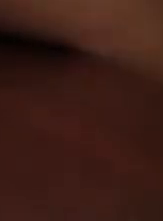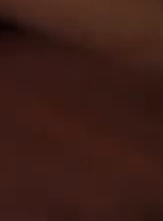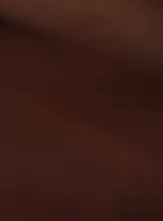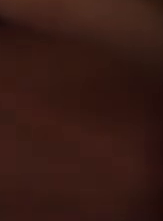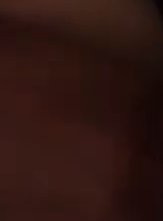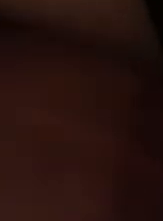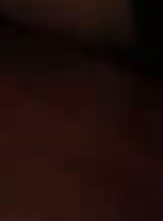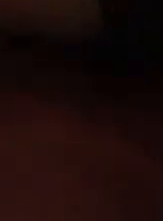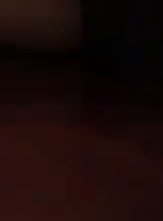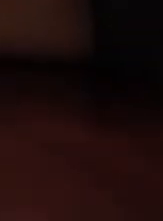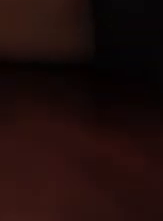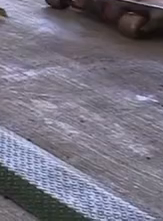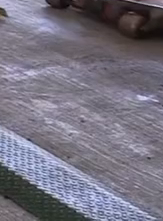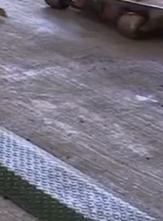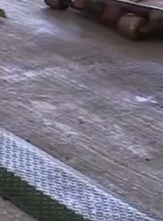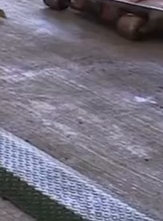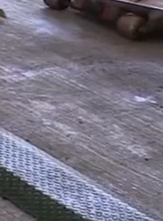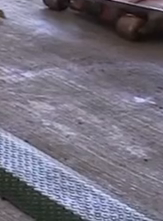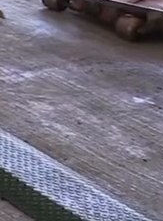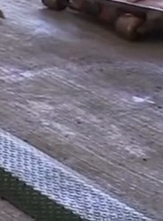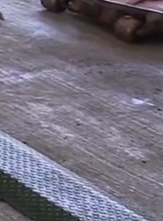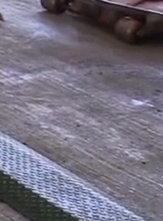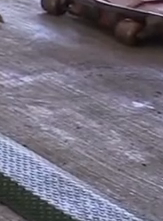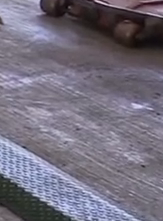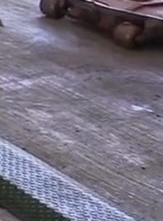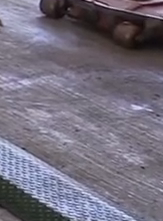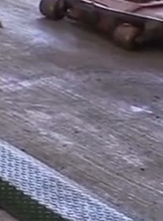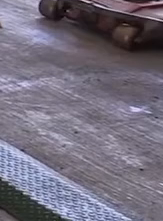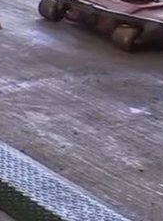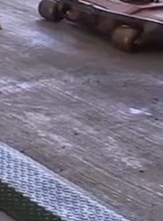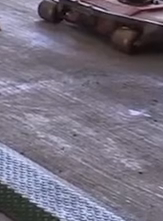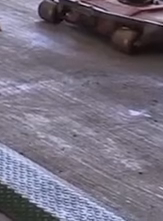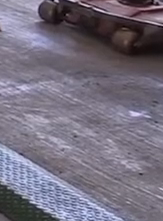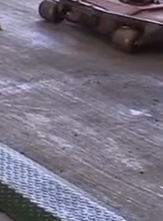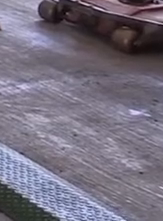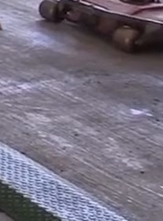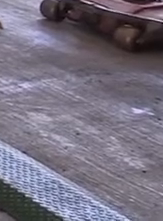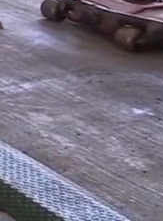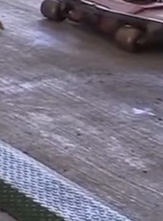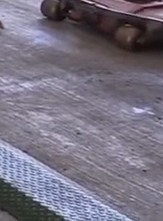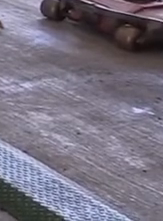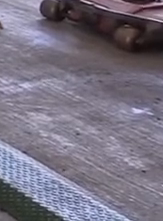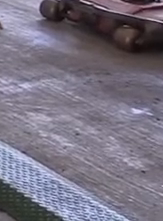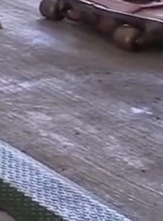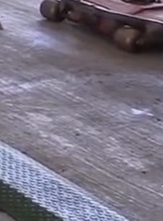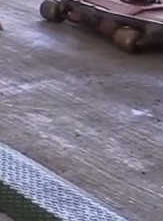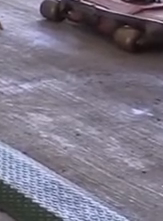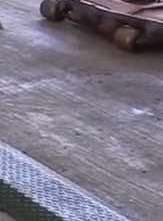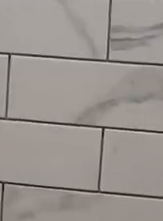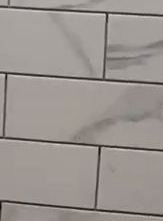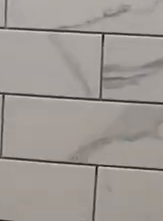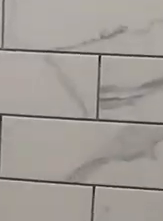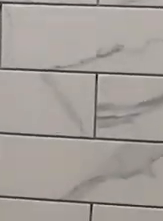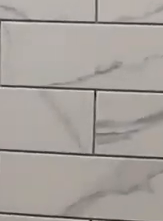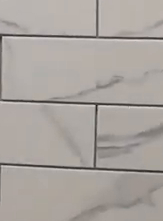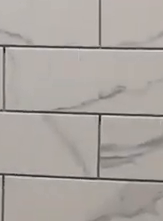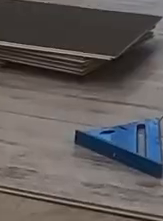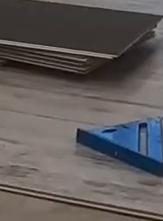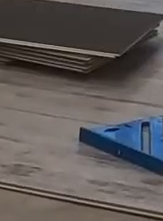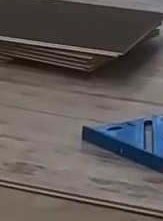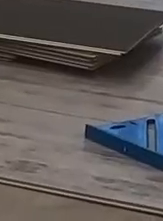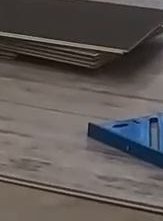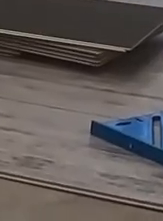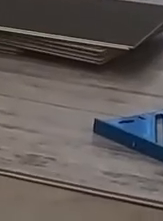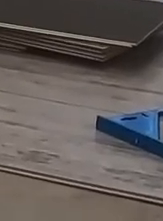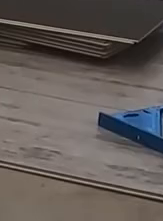invoicing, and reports. Our entire team is like a family. We strive to do as much work in-house because of the top-notch